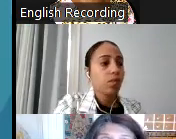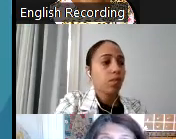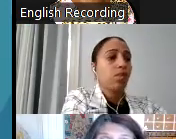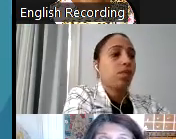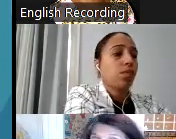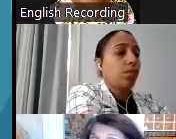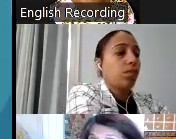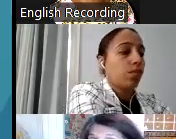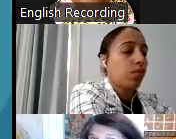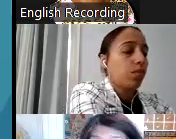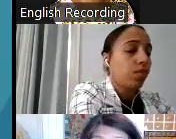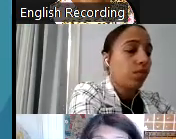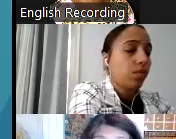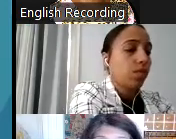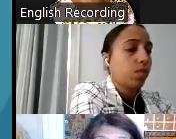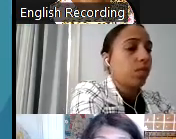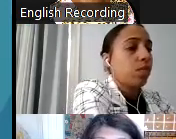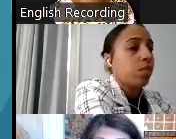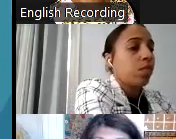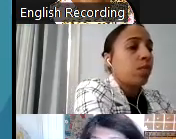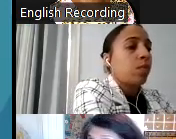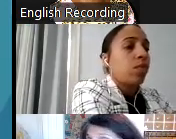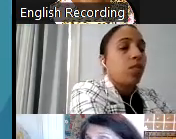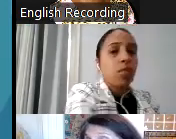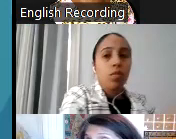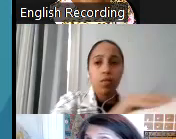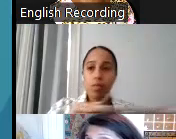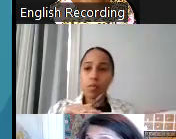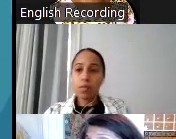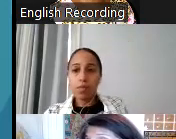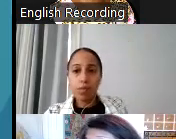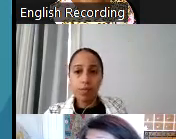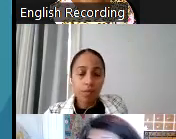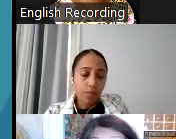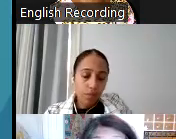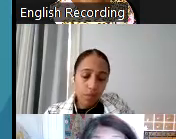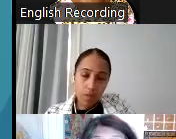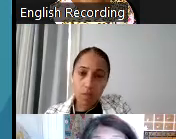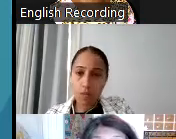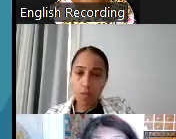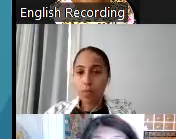just want to make sure of that, if anyone has anything to add.